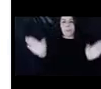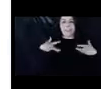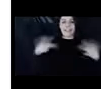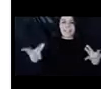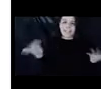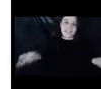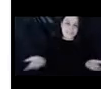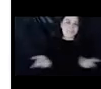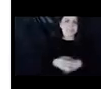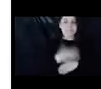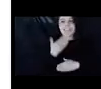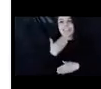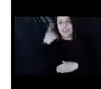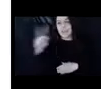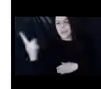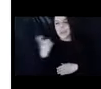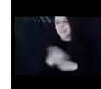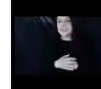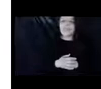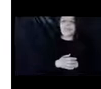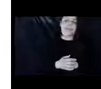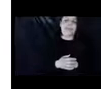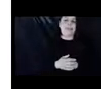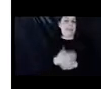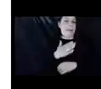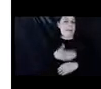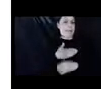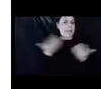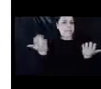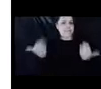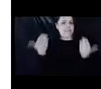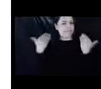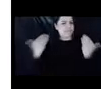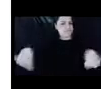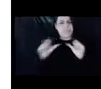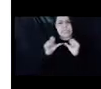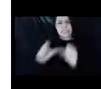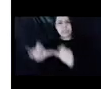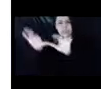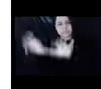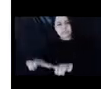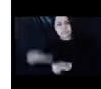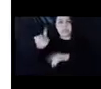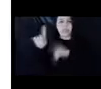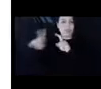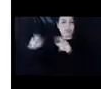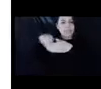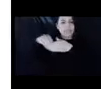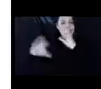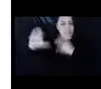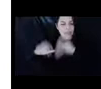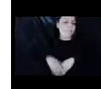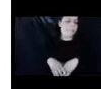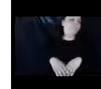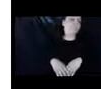Um, thank you for that question. Please feel free to put further questions and comments in the chat as we go along. So,